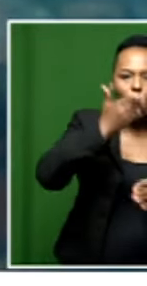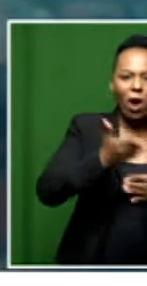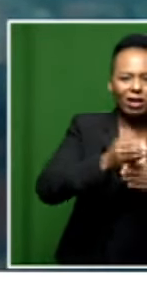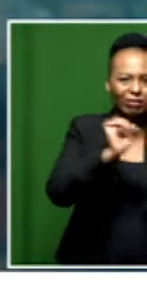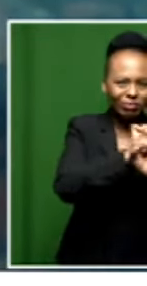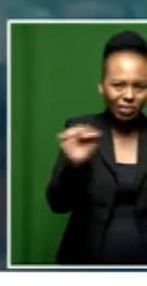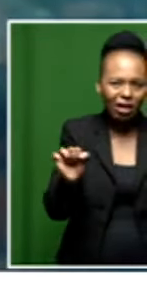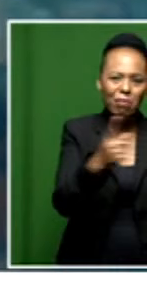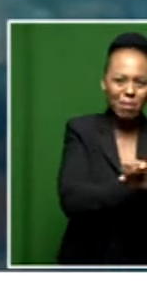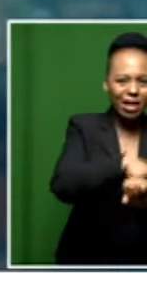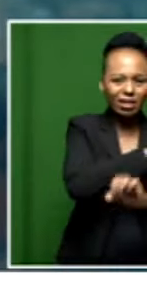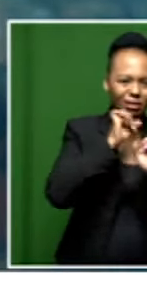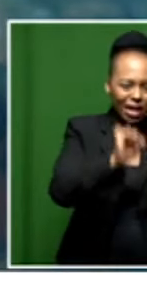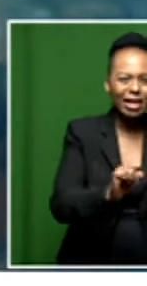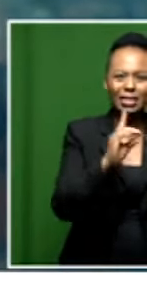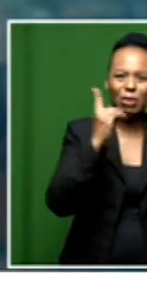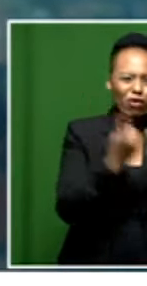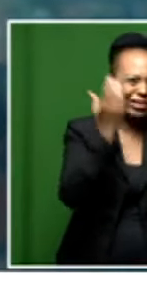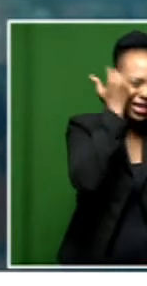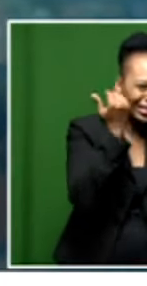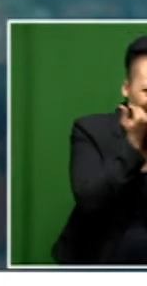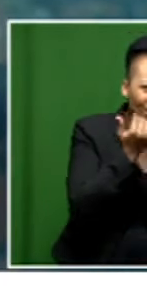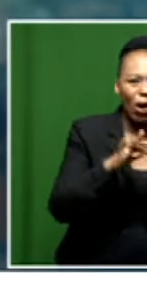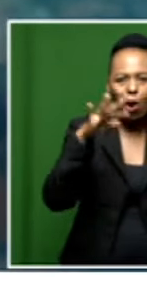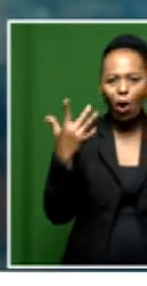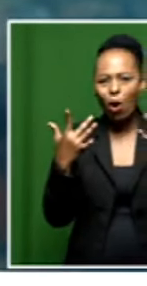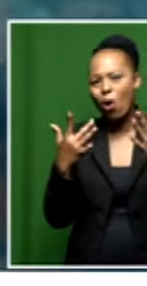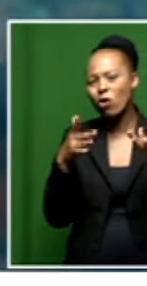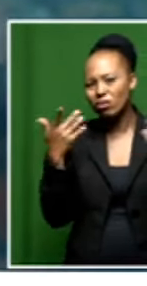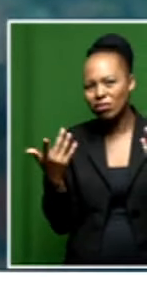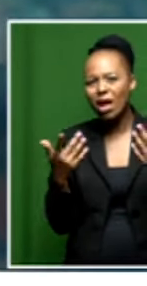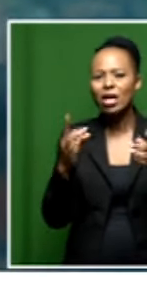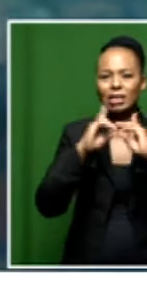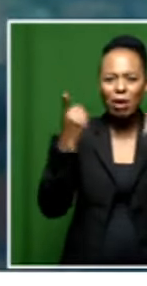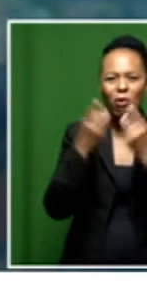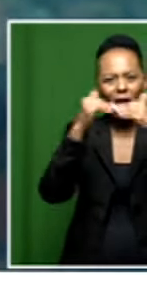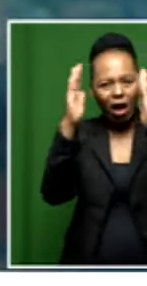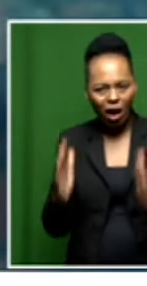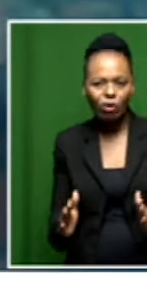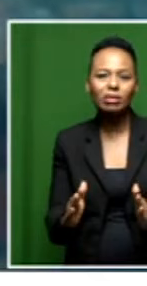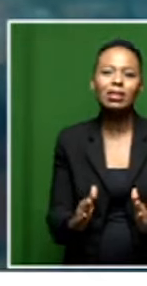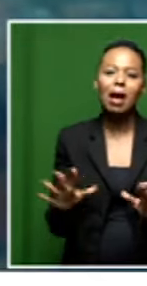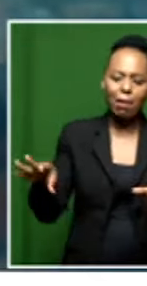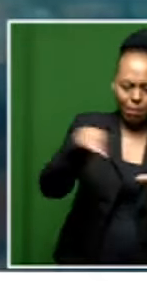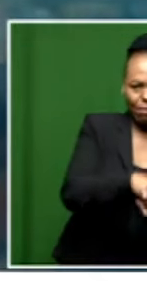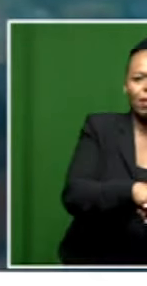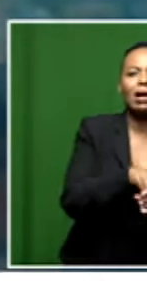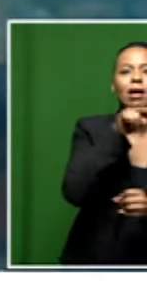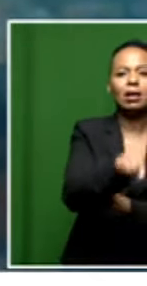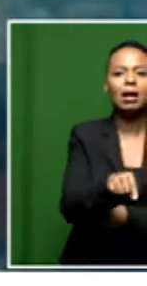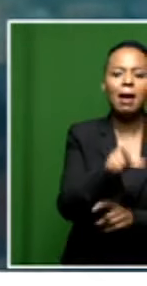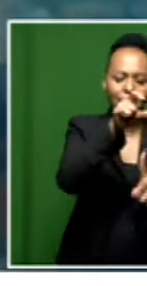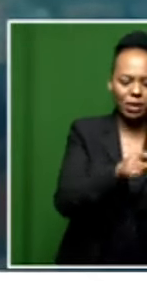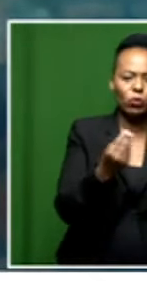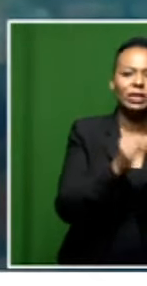do, whether it be the Department of Justice, whether it be the Human Settlement, they must mainstream persons with disabilities.